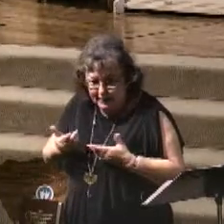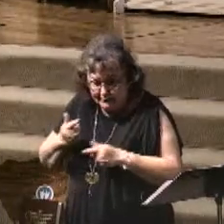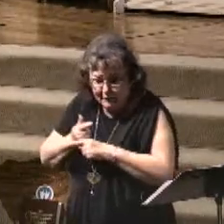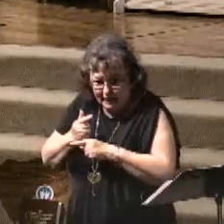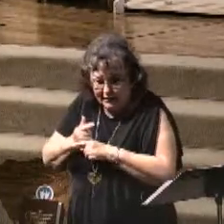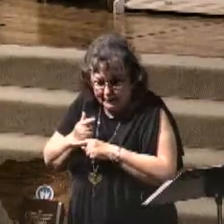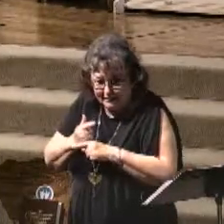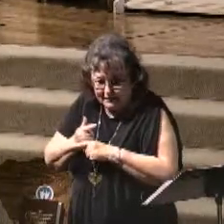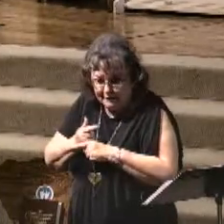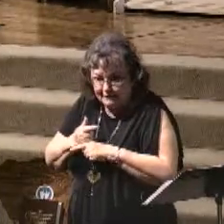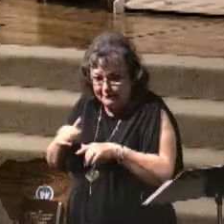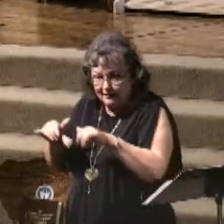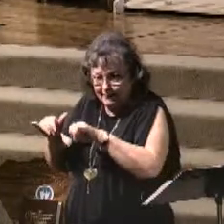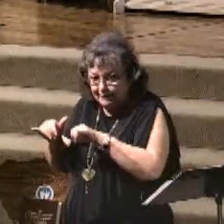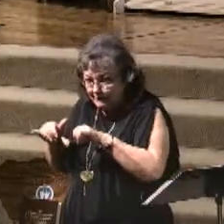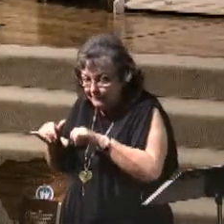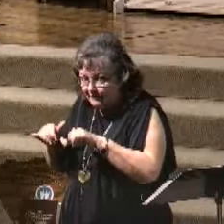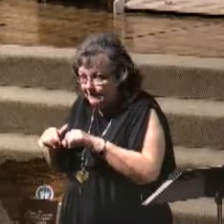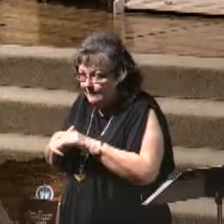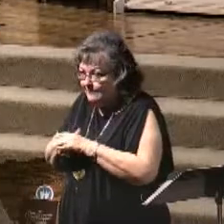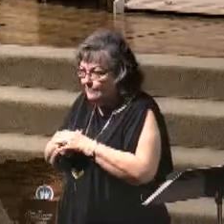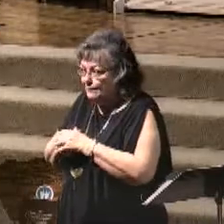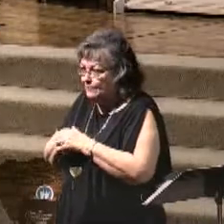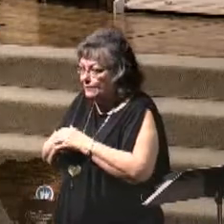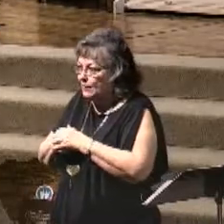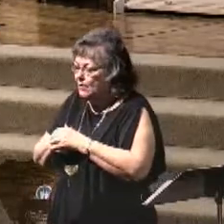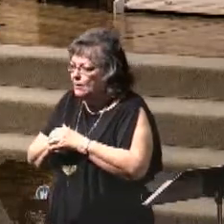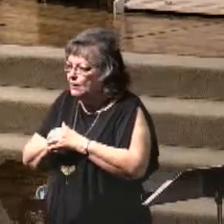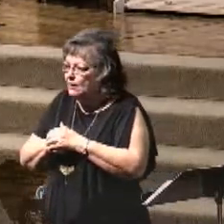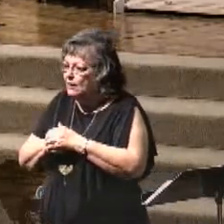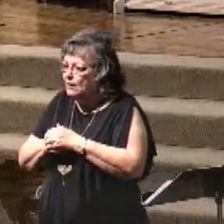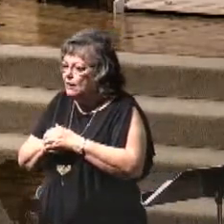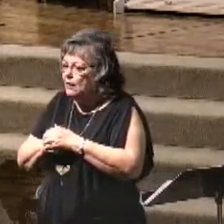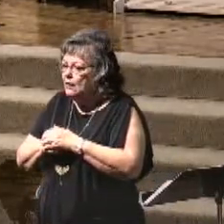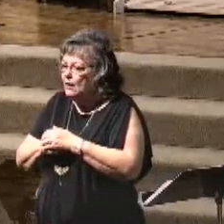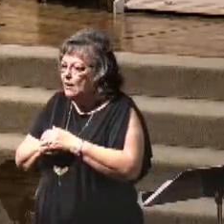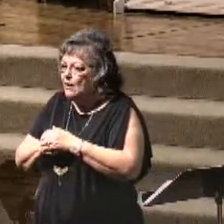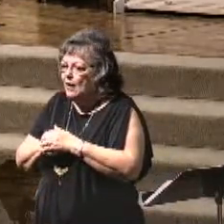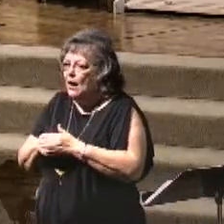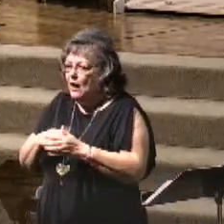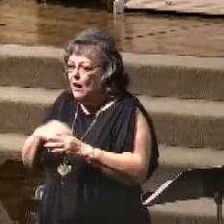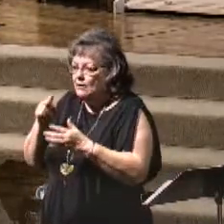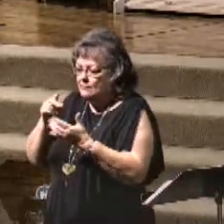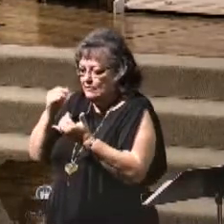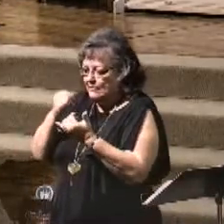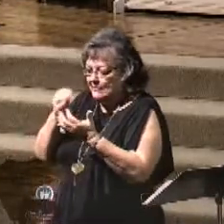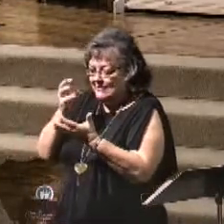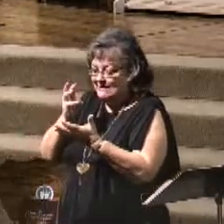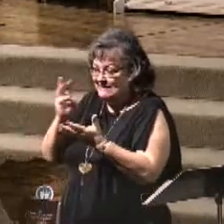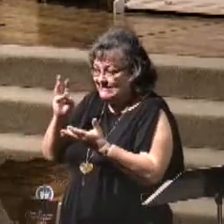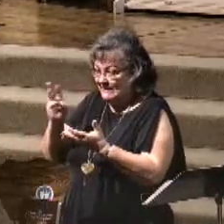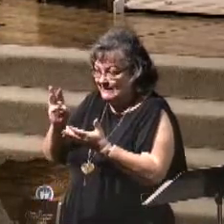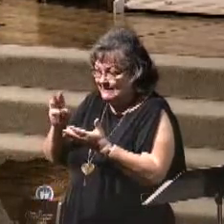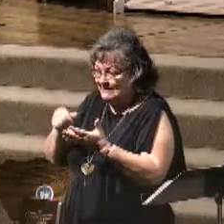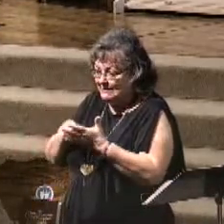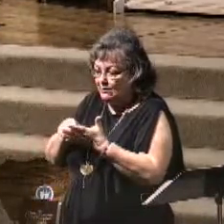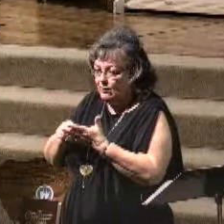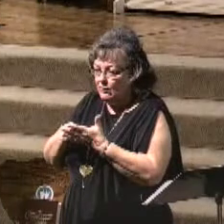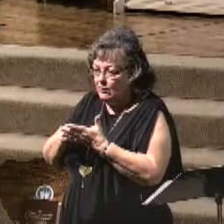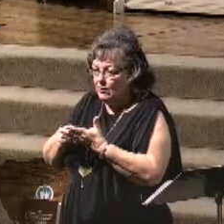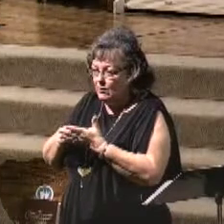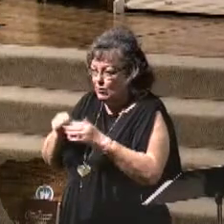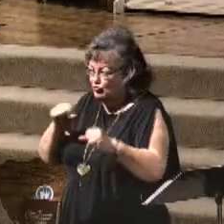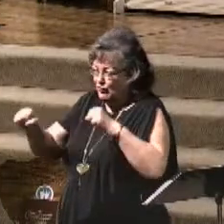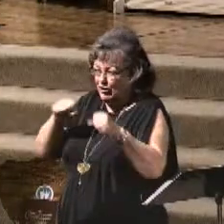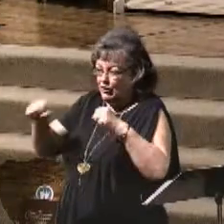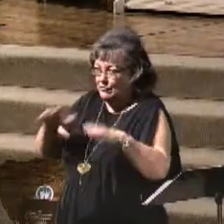The last one, look at verse 12. And I beheld when he'd opened the sixth seal, and lo, there was a great earthquake, and the